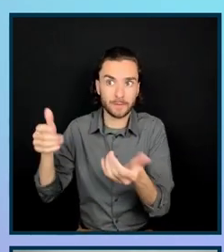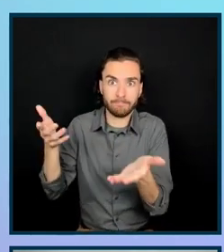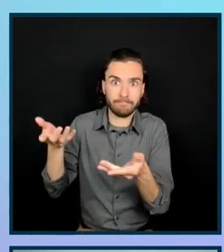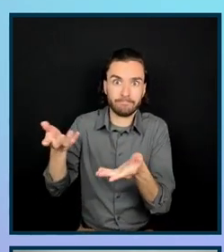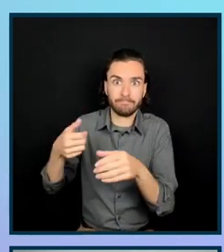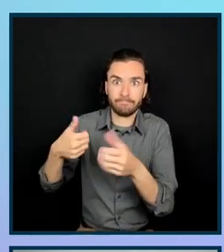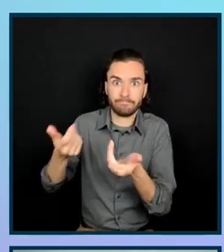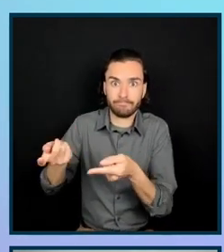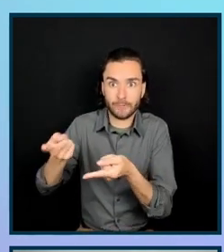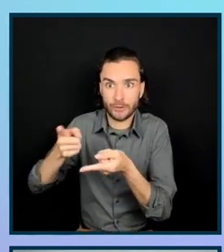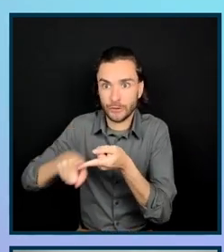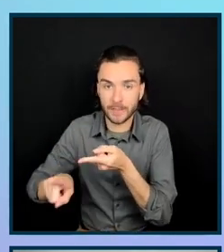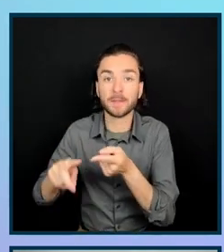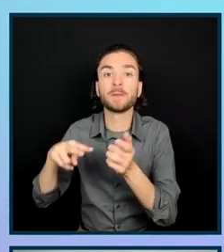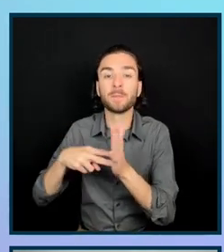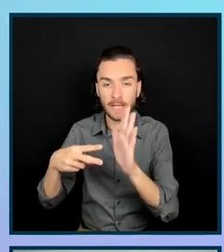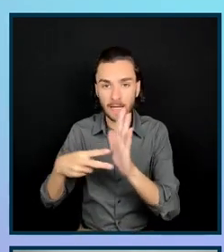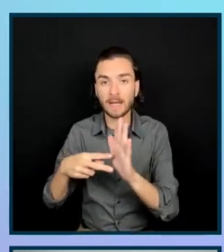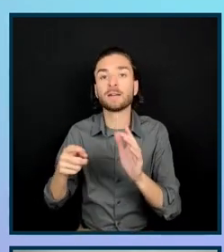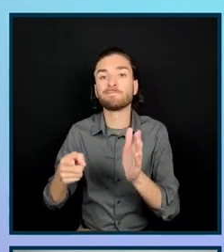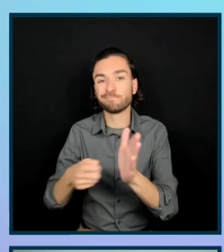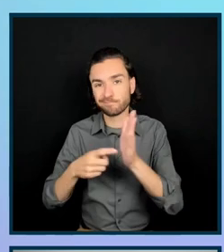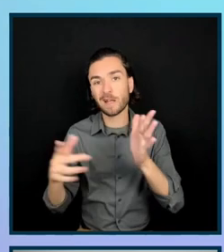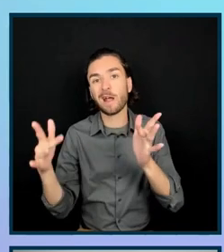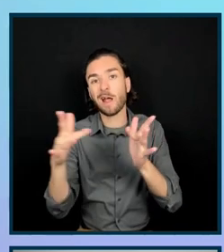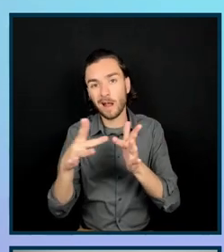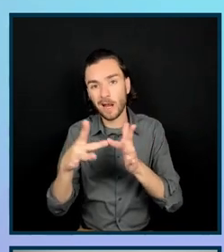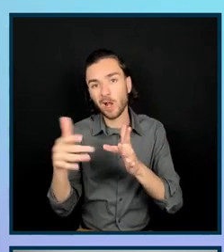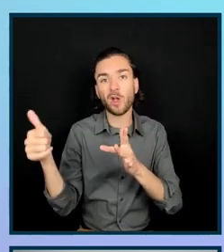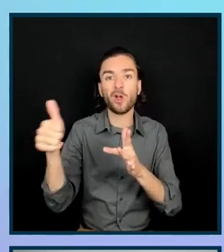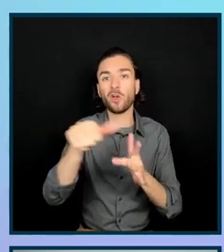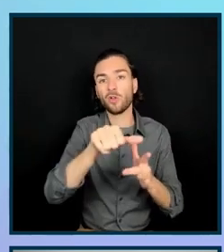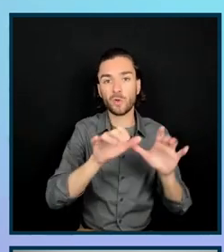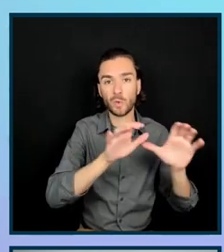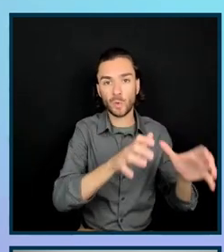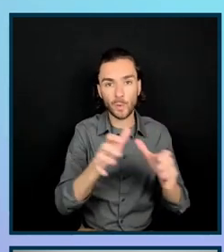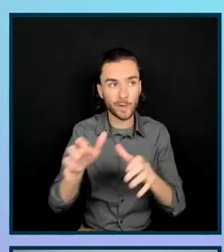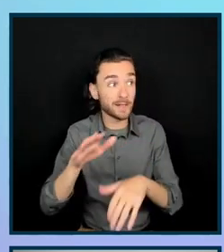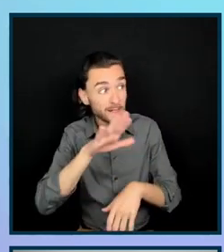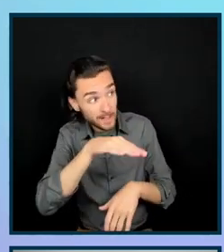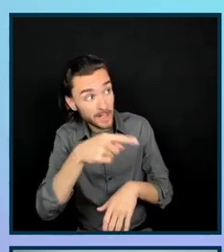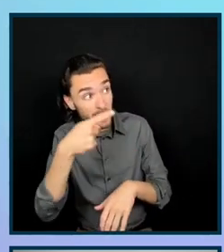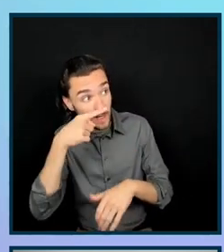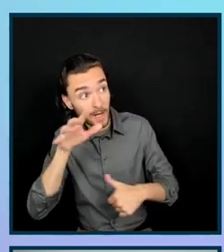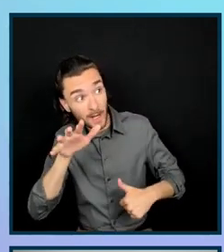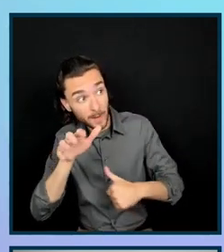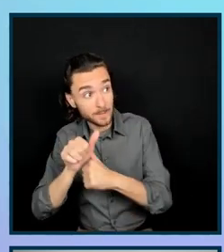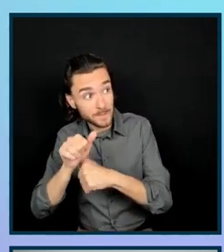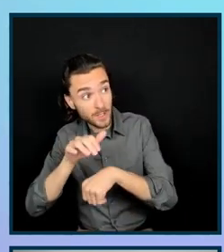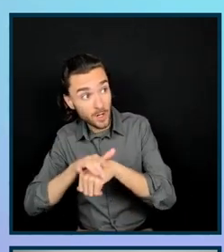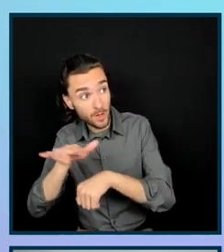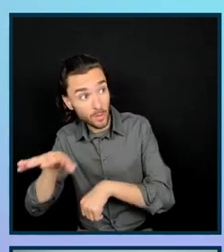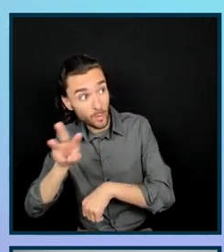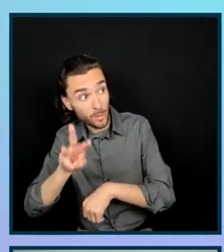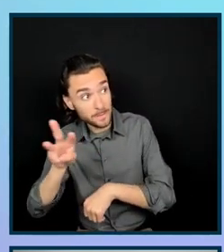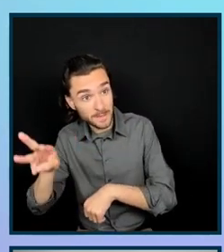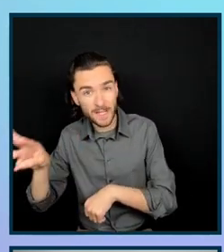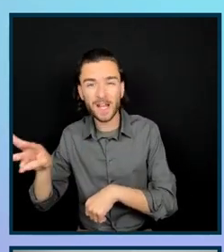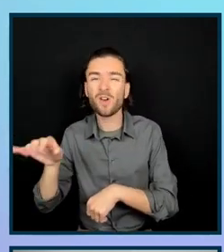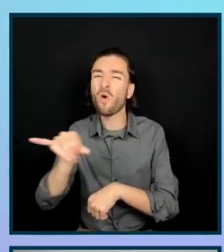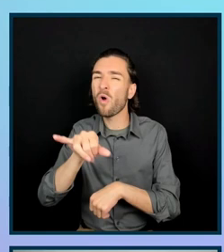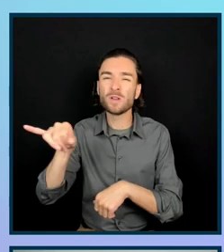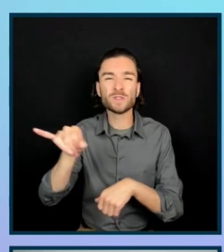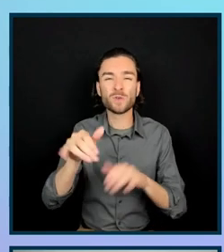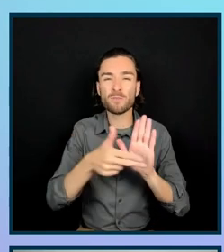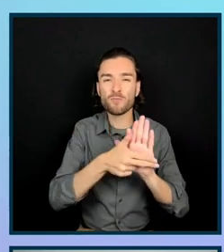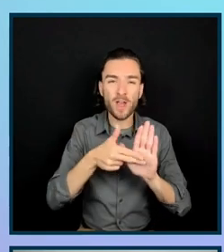other business units to get content or have their site updated. And we also had different teams managing brand,